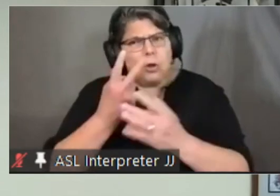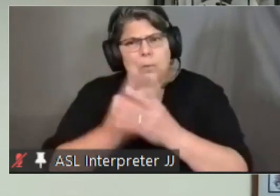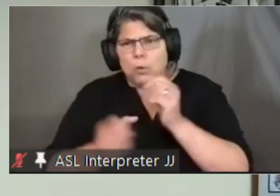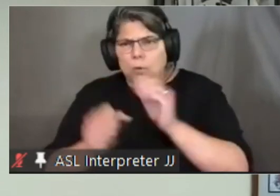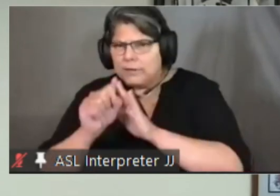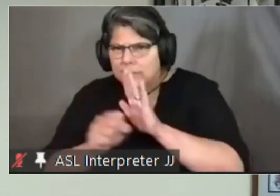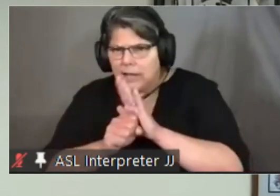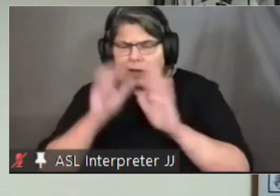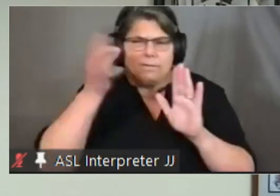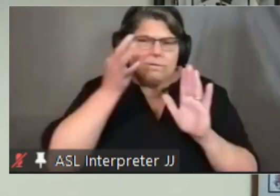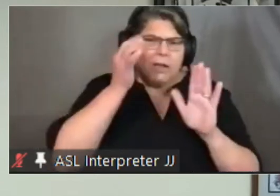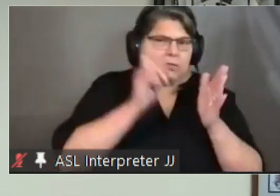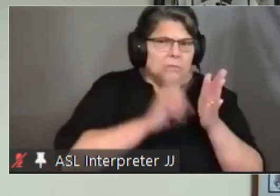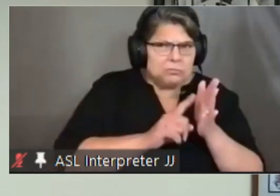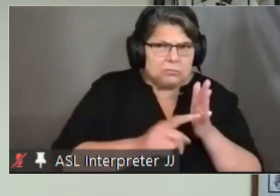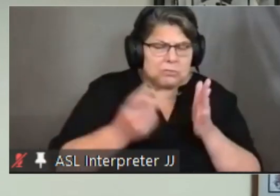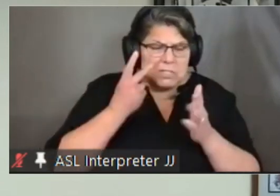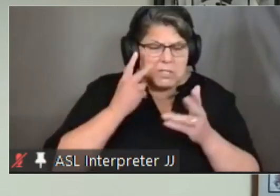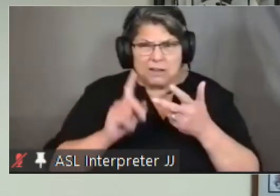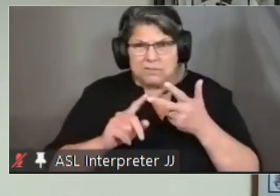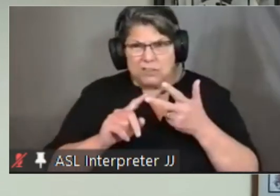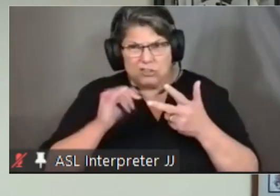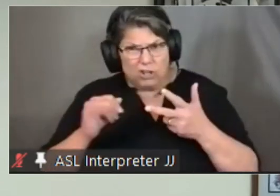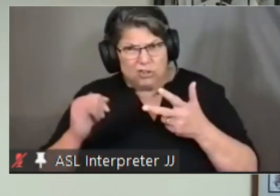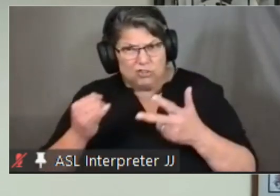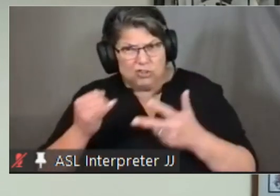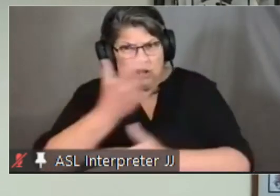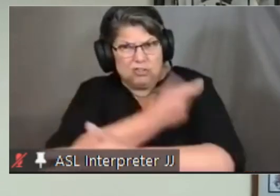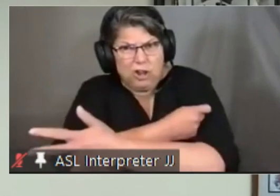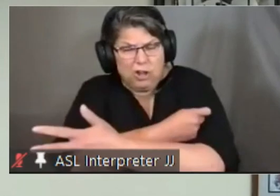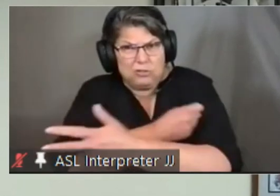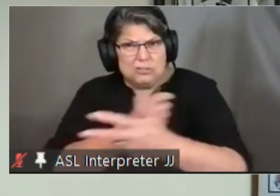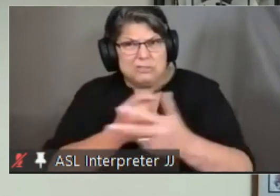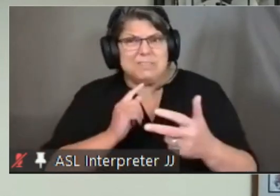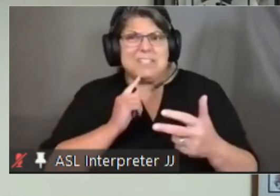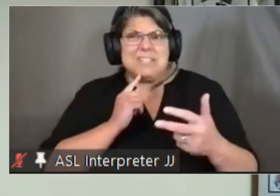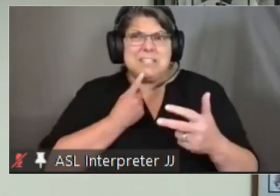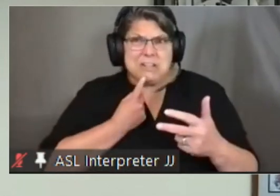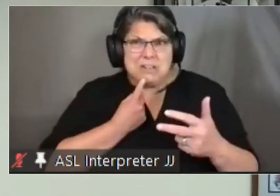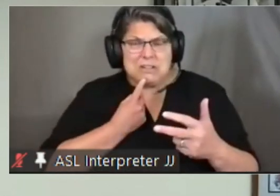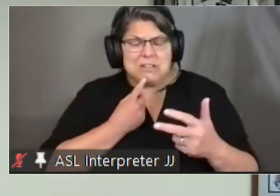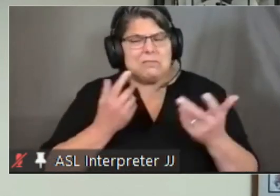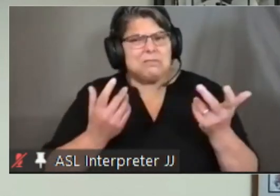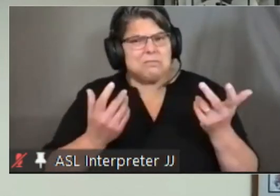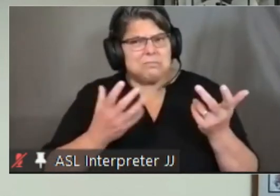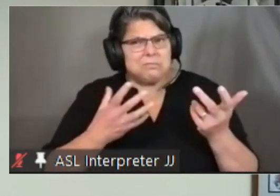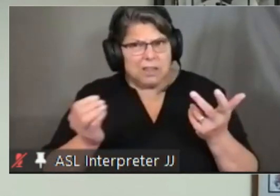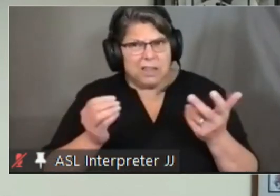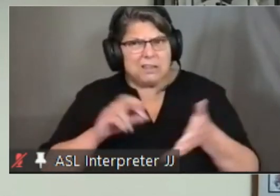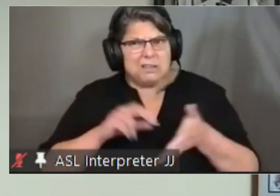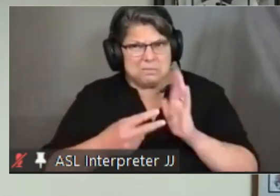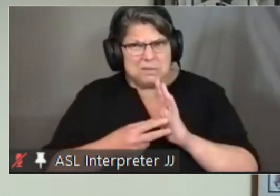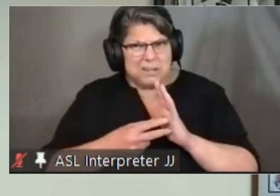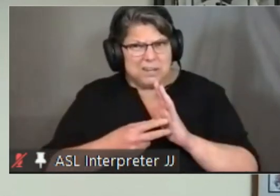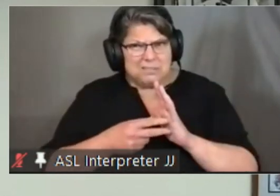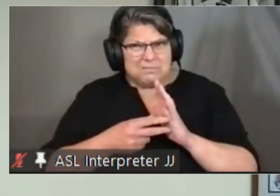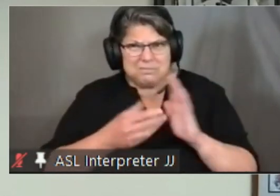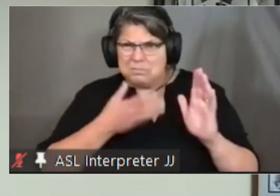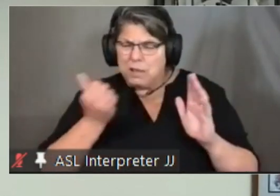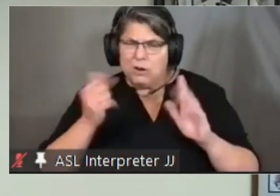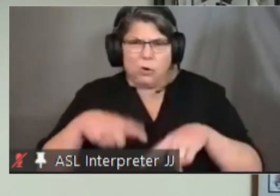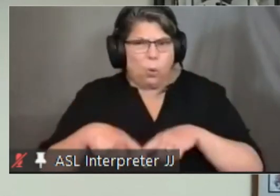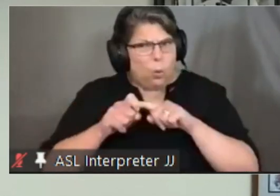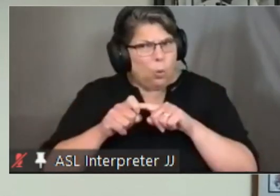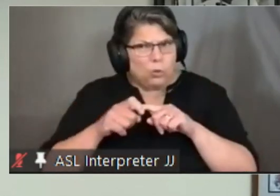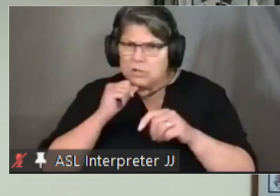danger that presented by johnson johnson is significant and should and should cause us to continue to hold off on